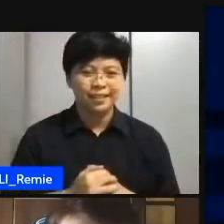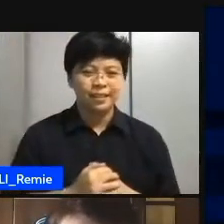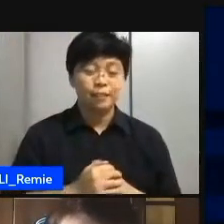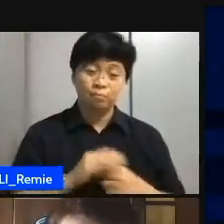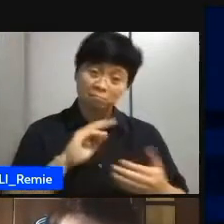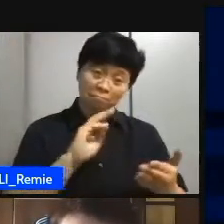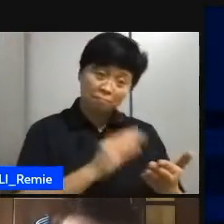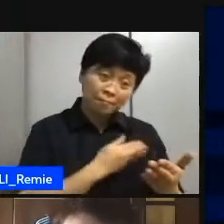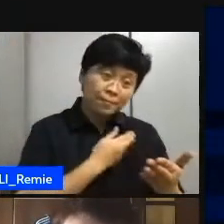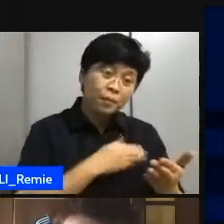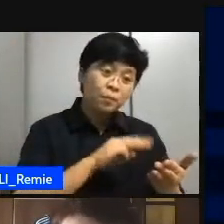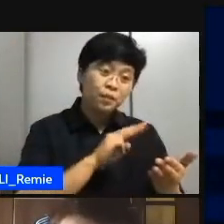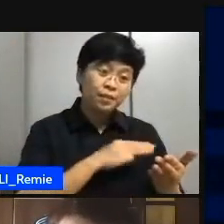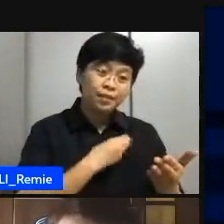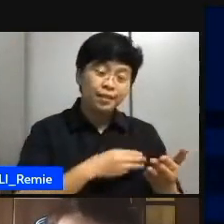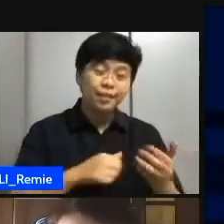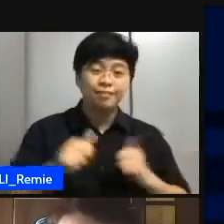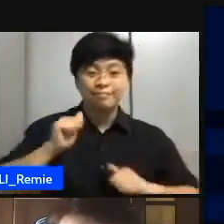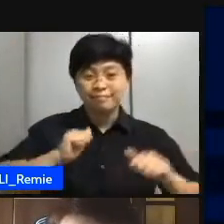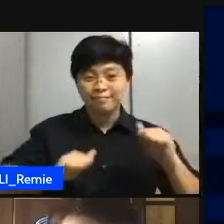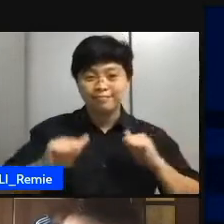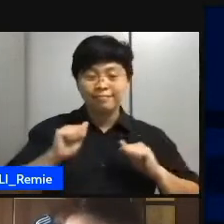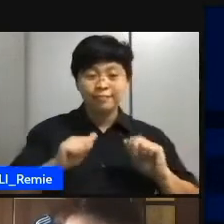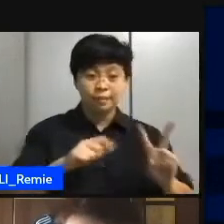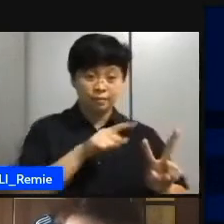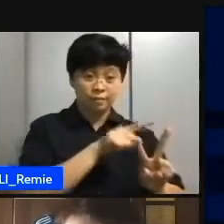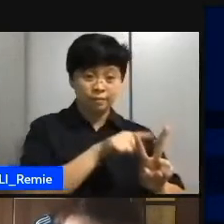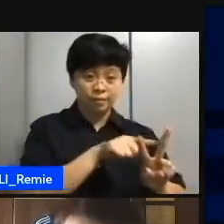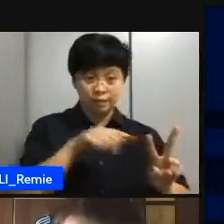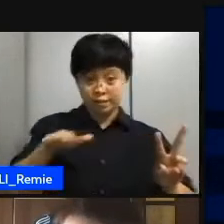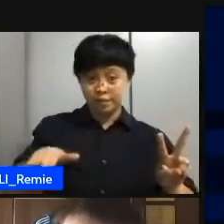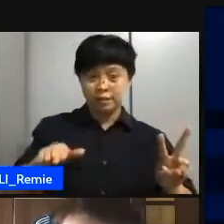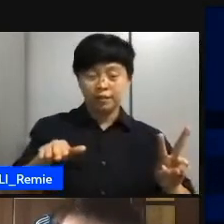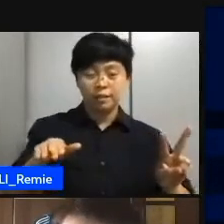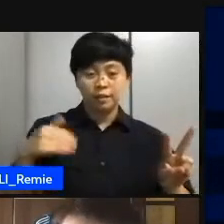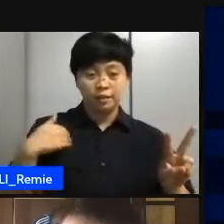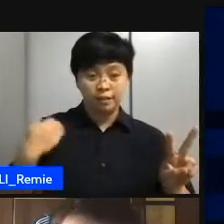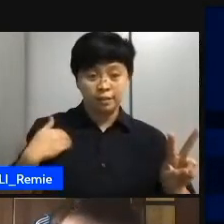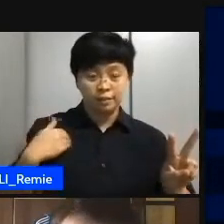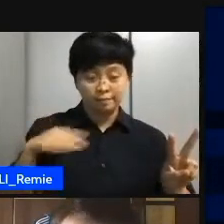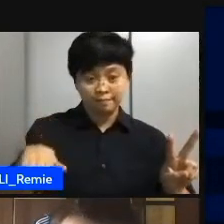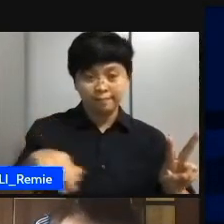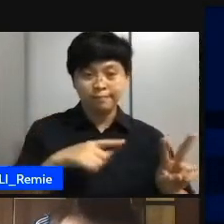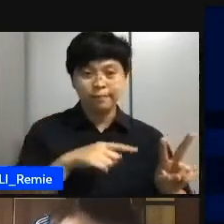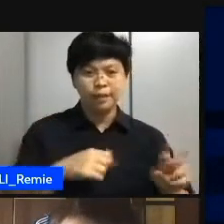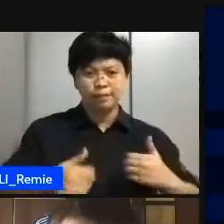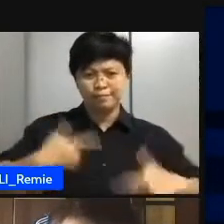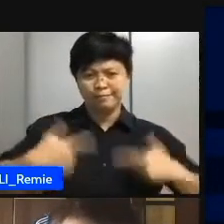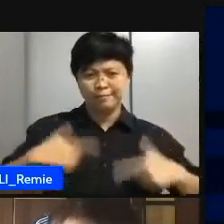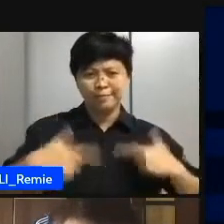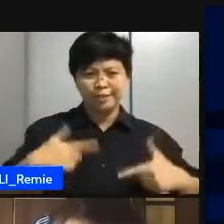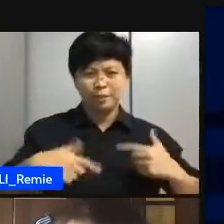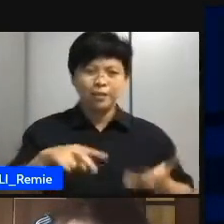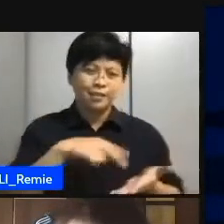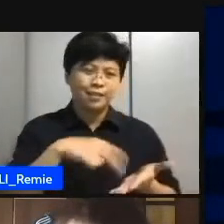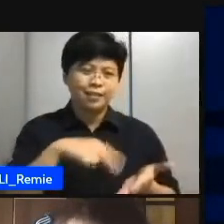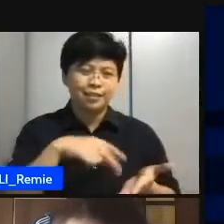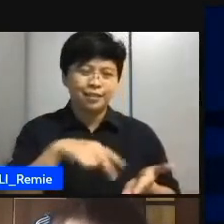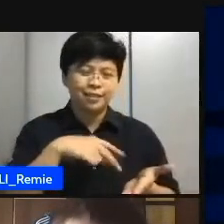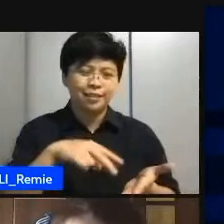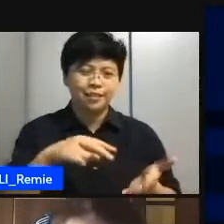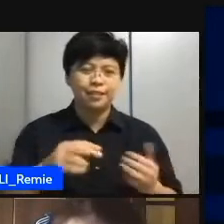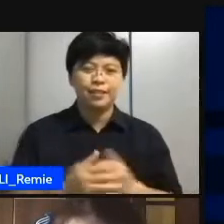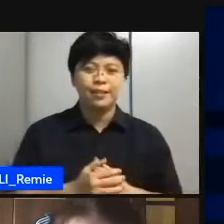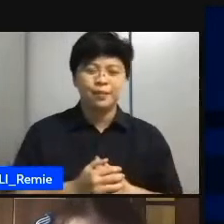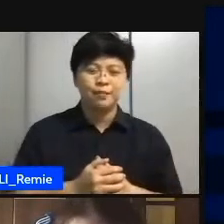and acting, while his younger sibling is a gamer and a dancer who also loves